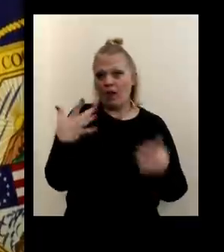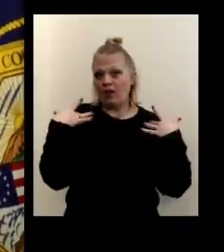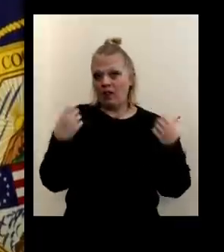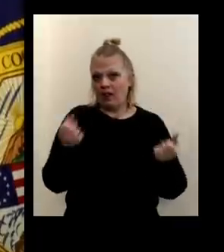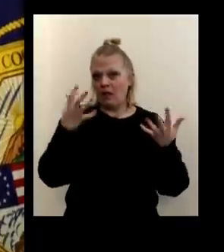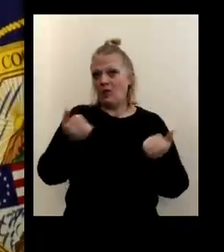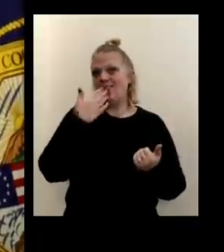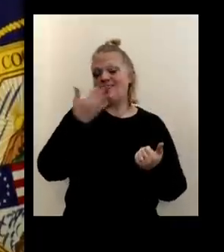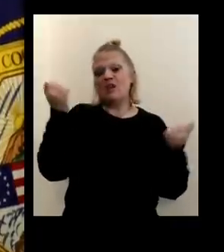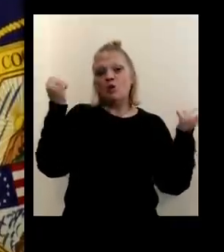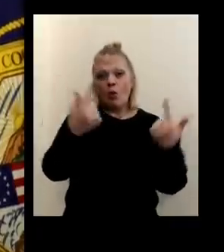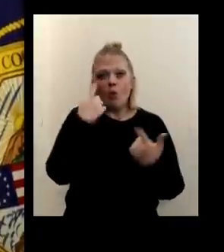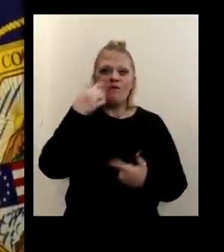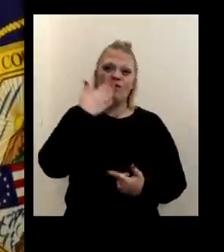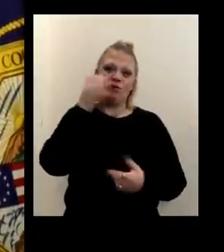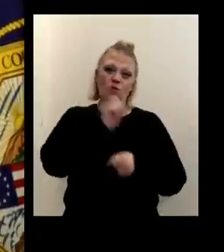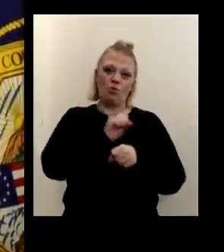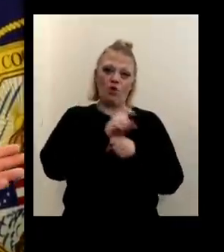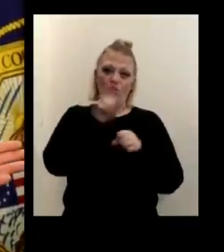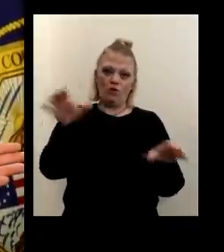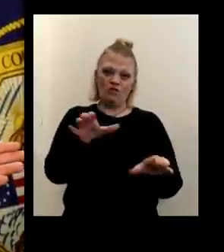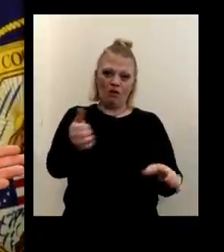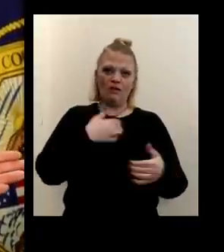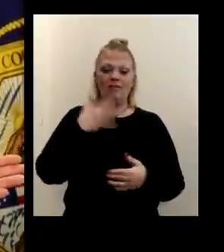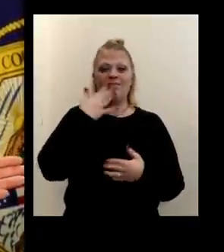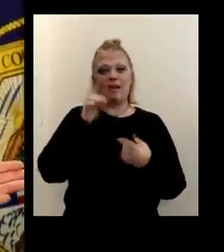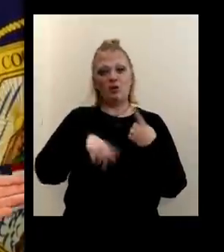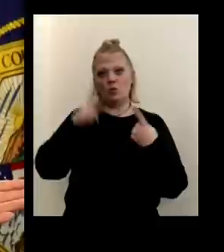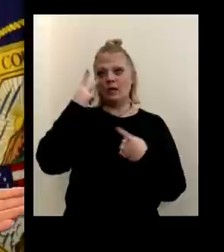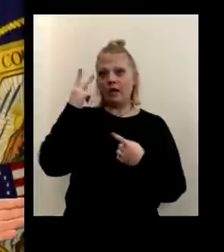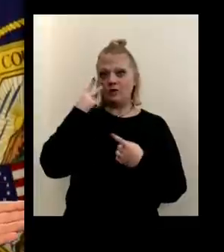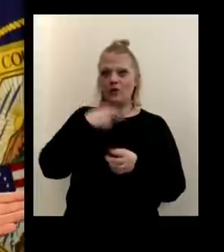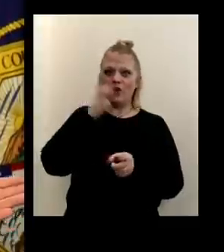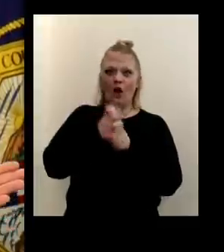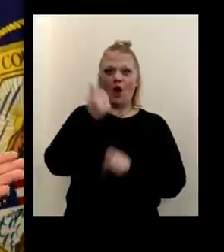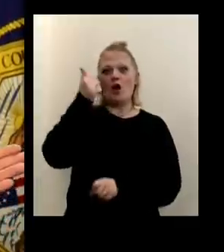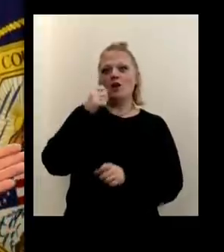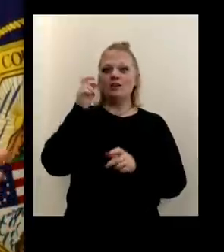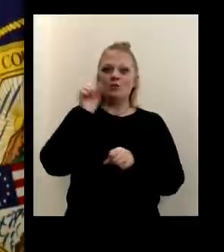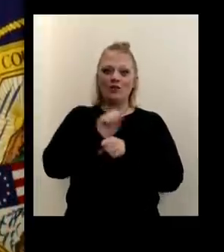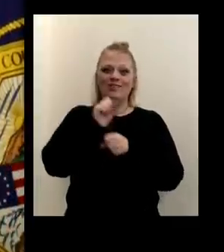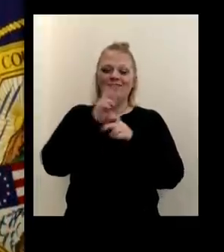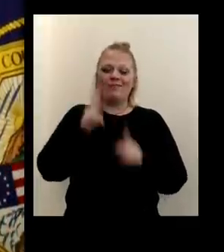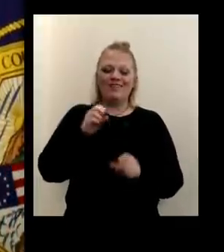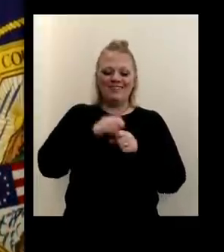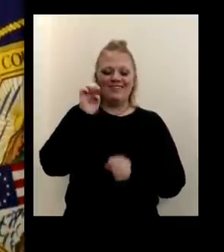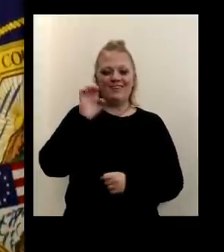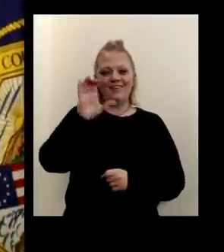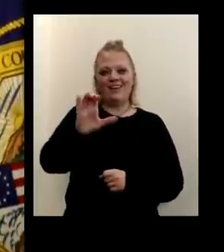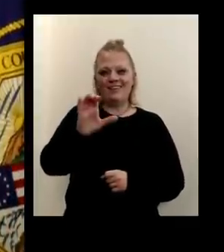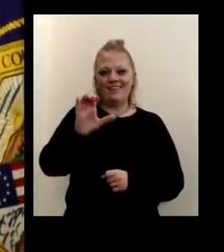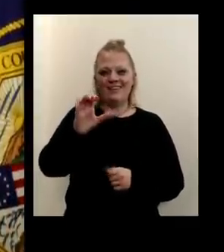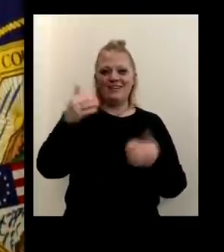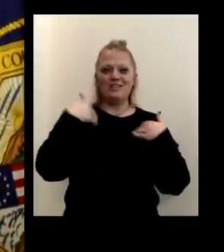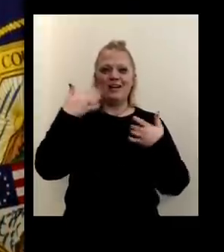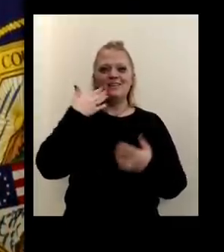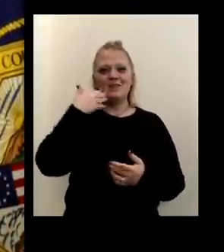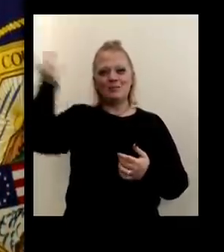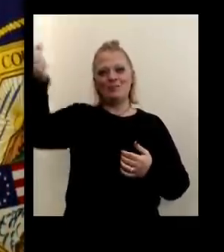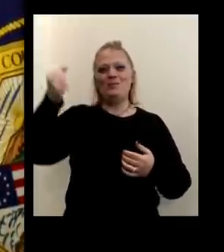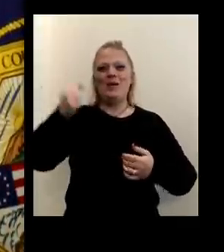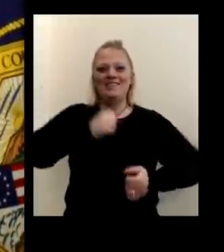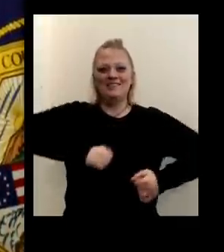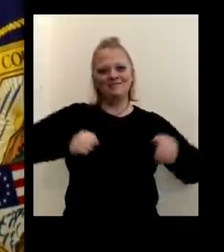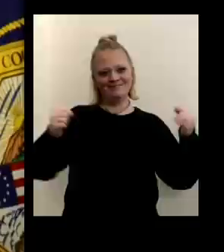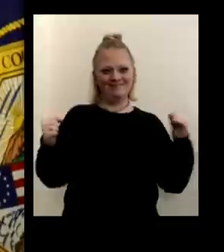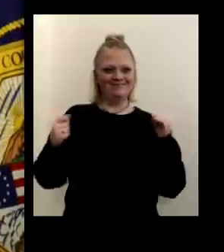I want to thank you all for the good work you've done. Thank you to Kendra Schmidt, one of the hardest working individuals in Erie County. She's got the best arms, I